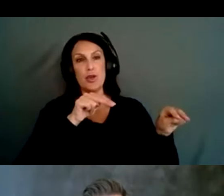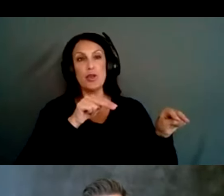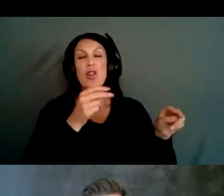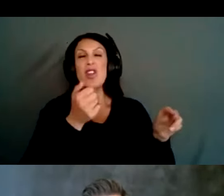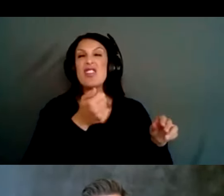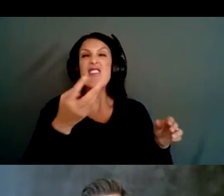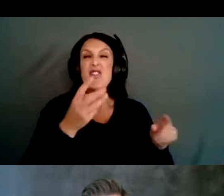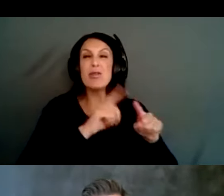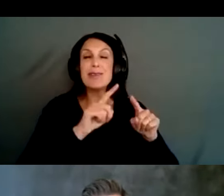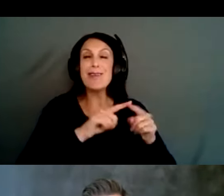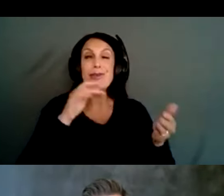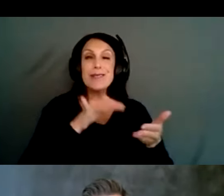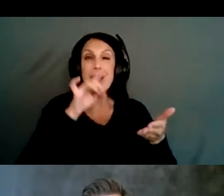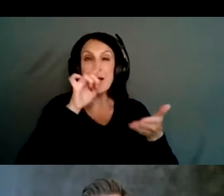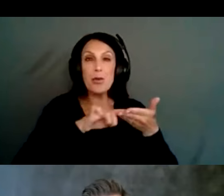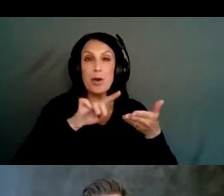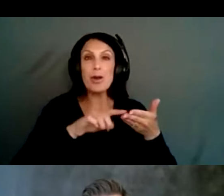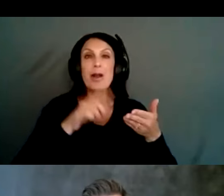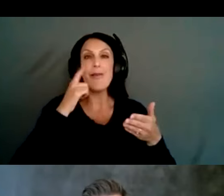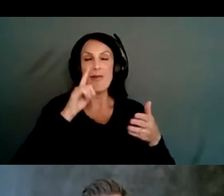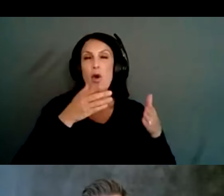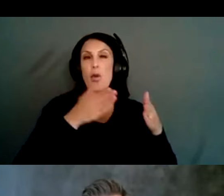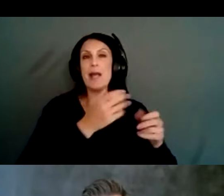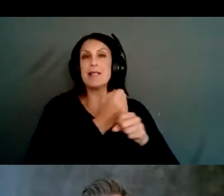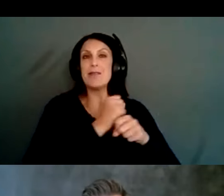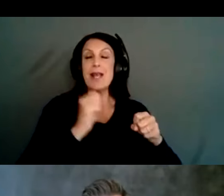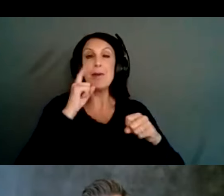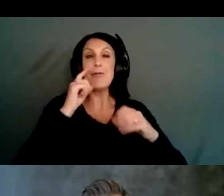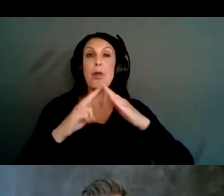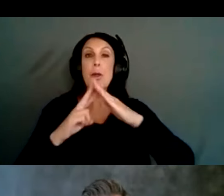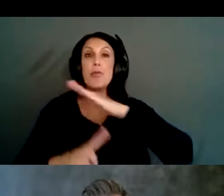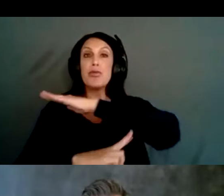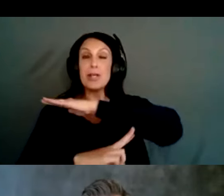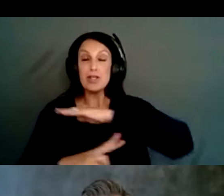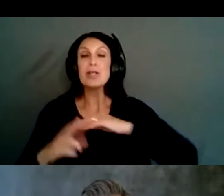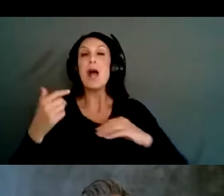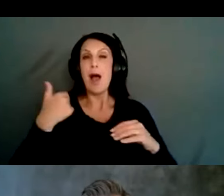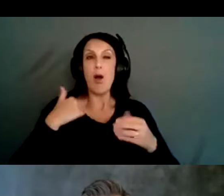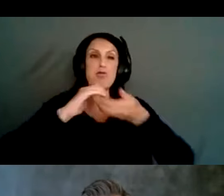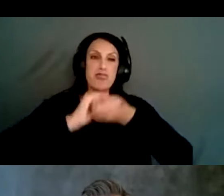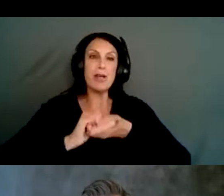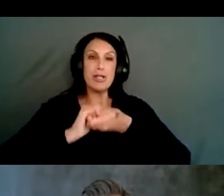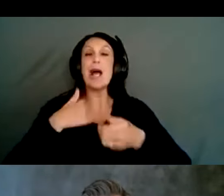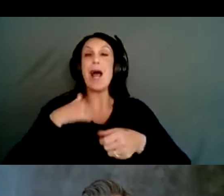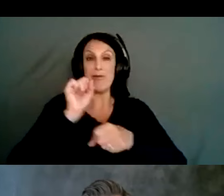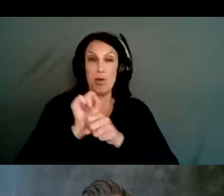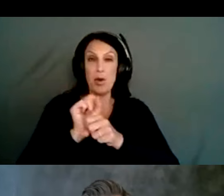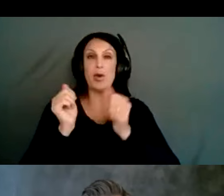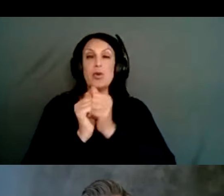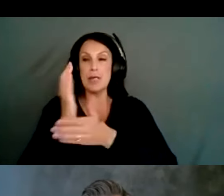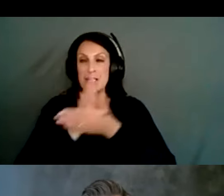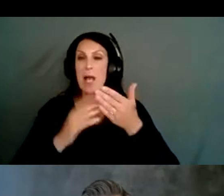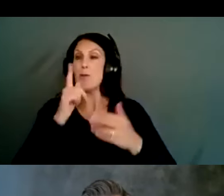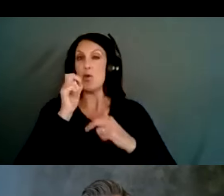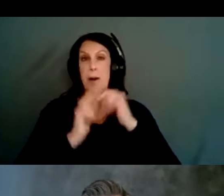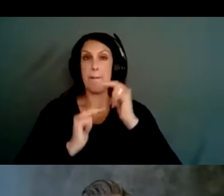studies that have looked at mean safety along bridges. I had the opportunity to work with some entities that are building